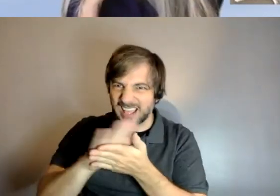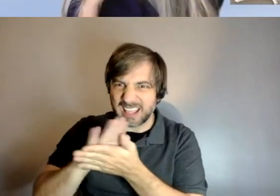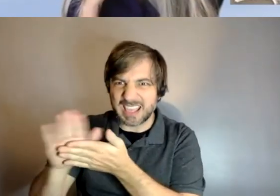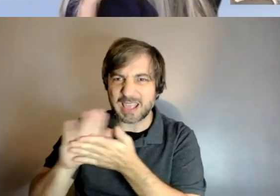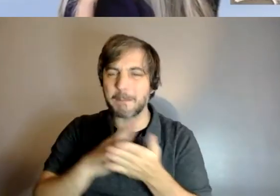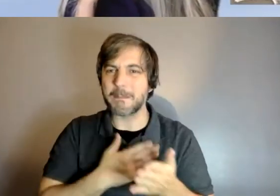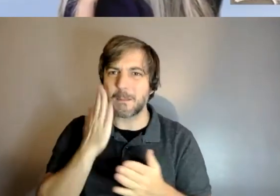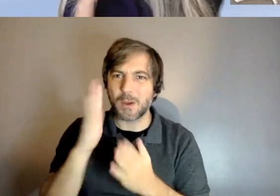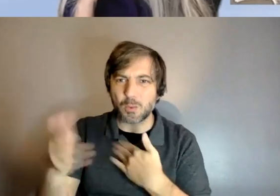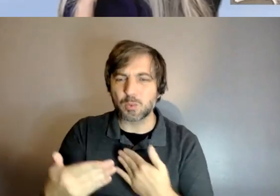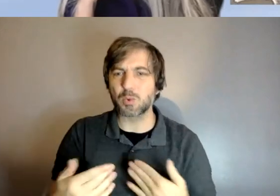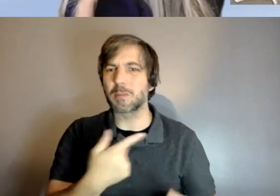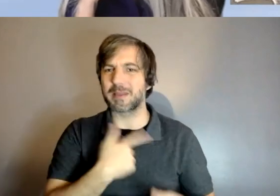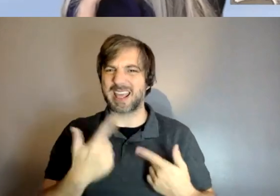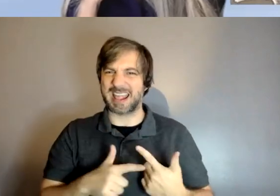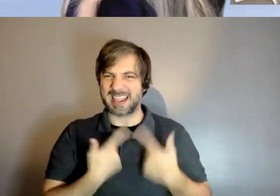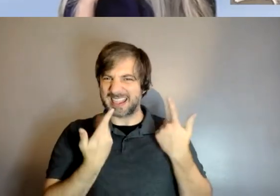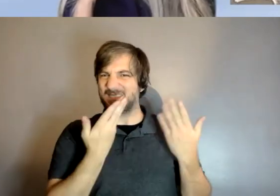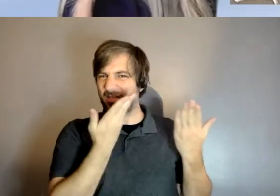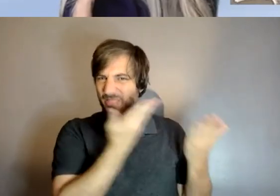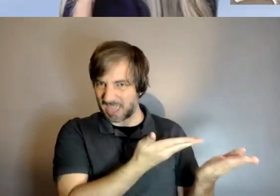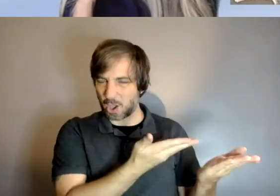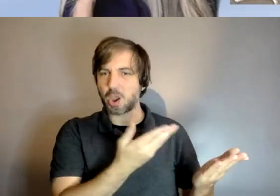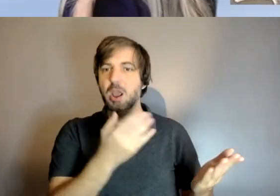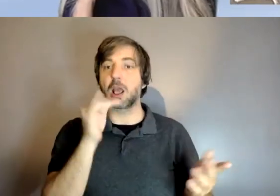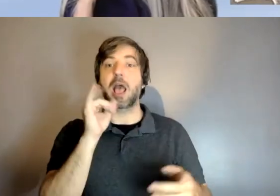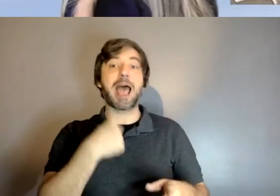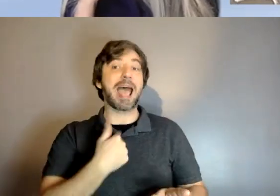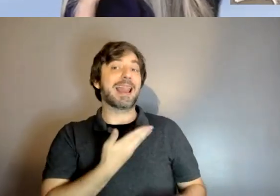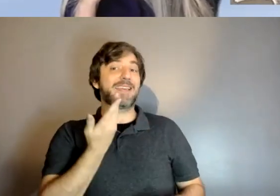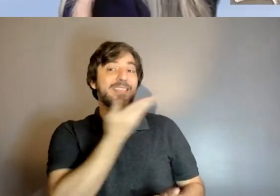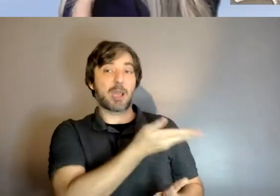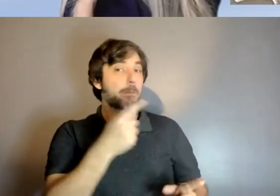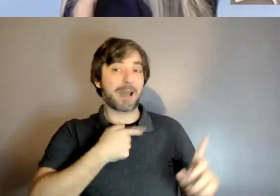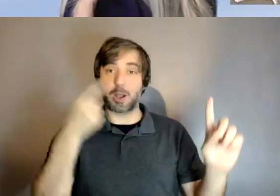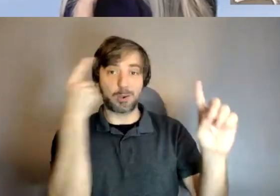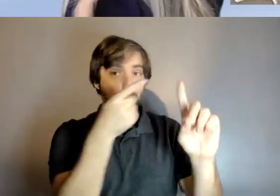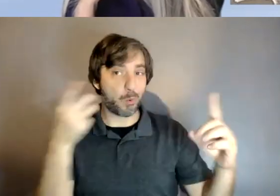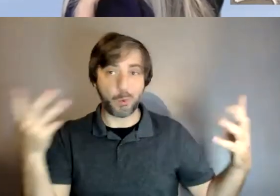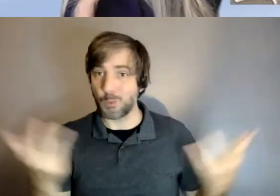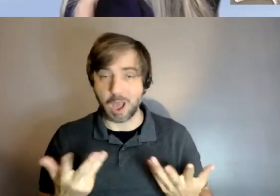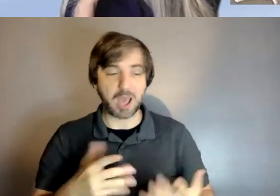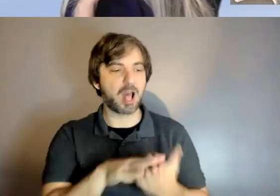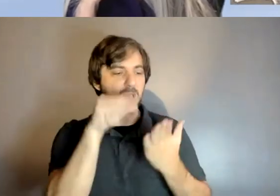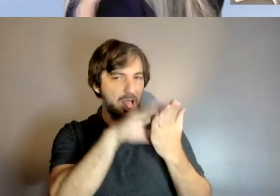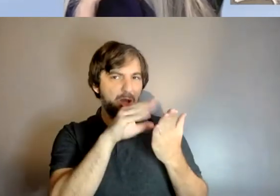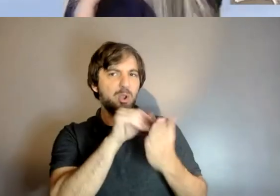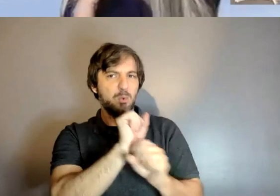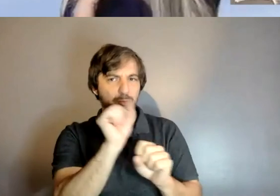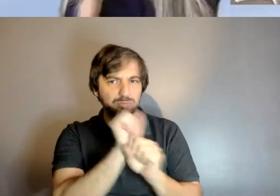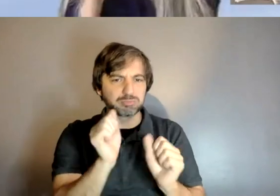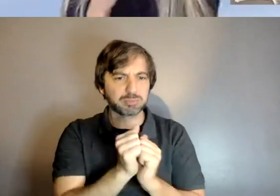there and your sole goal here is at guide dogs is to just learn to work with the dog we learn a lot of